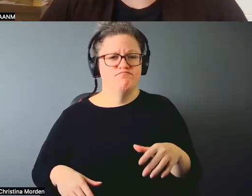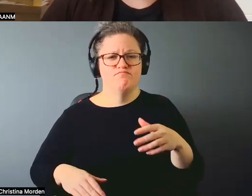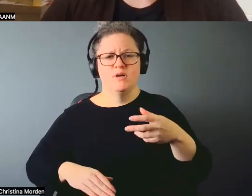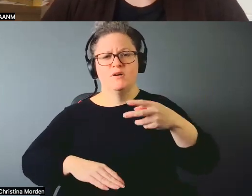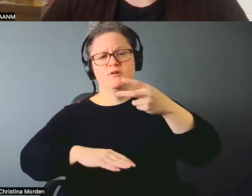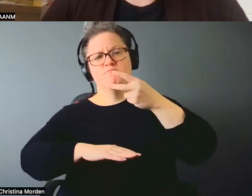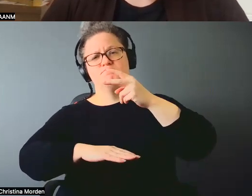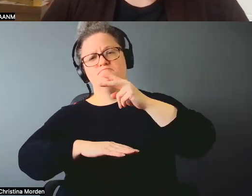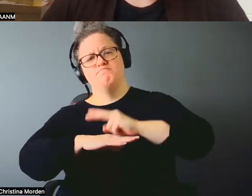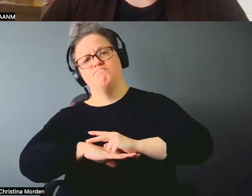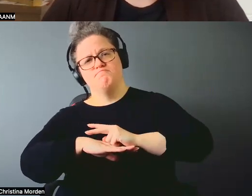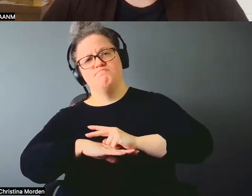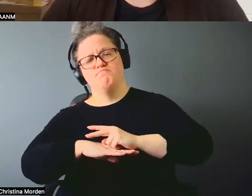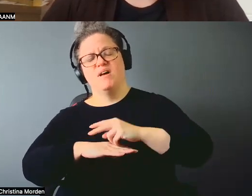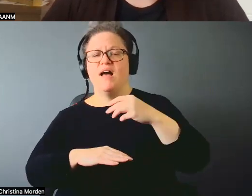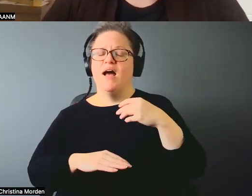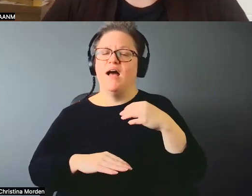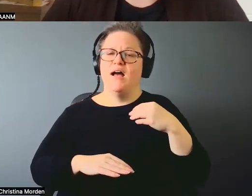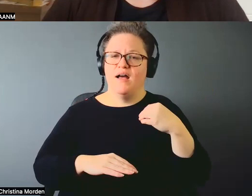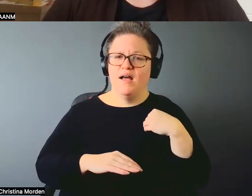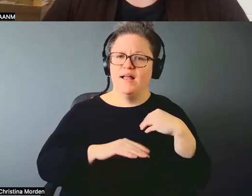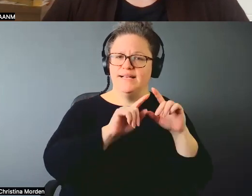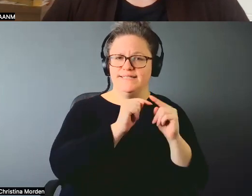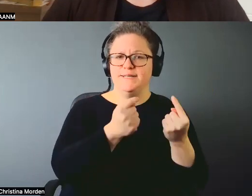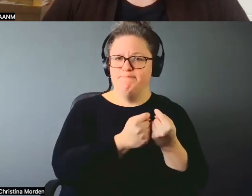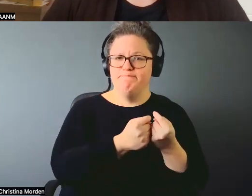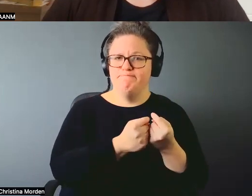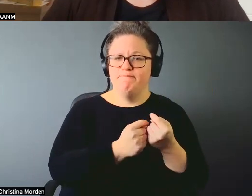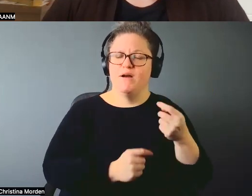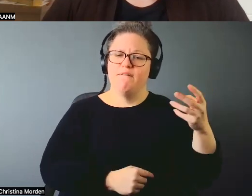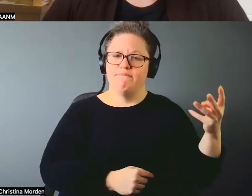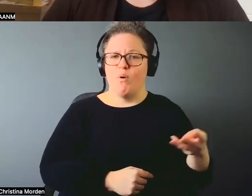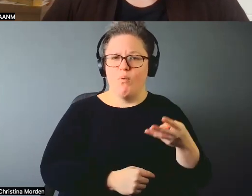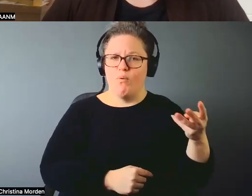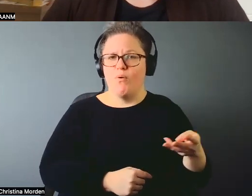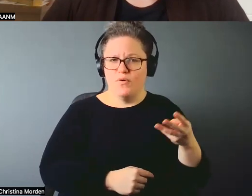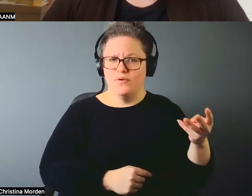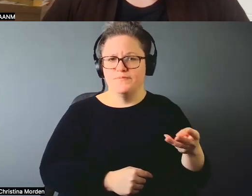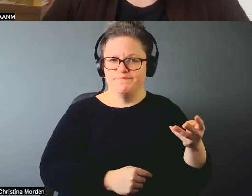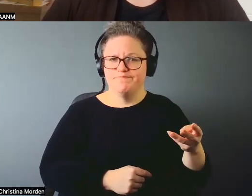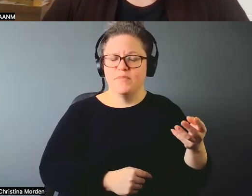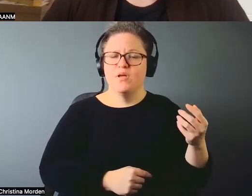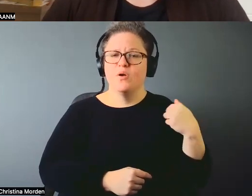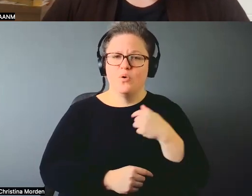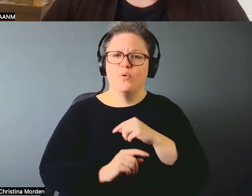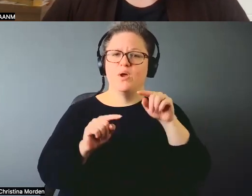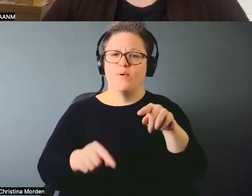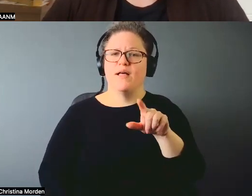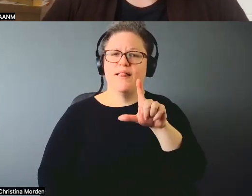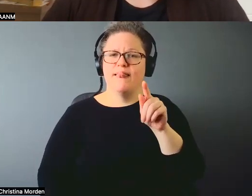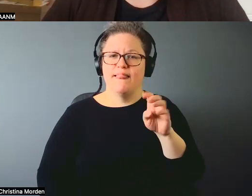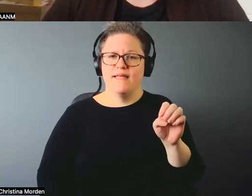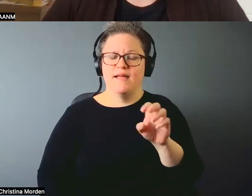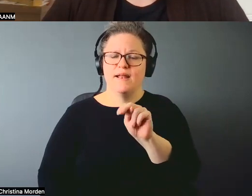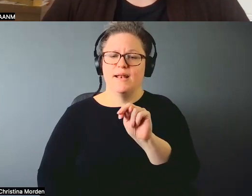I had a team of four that we went out on those two islands on Lake Nipissing for four days.